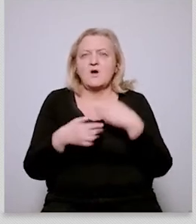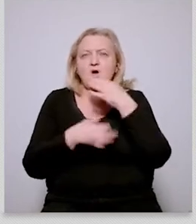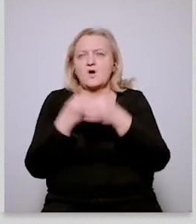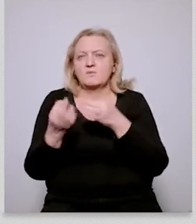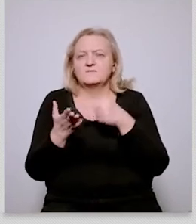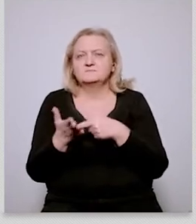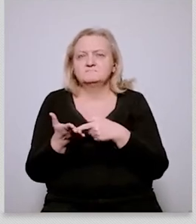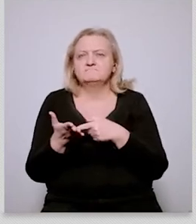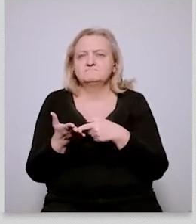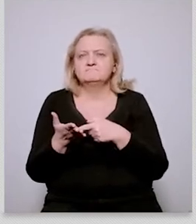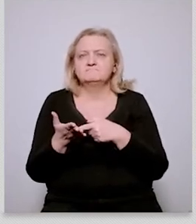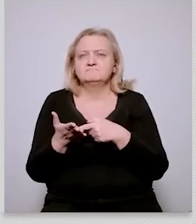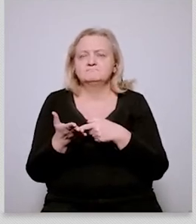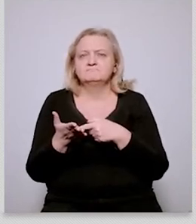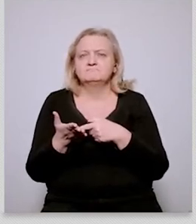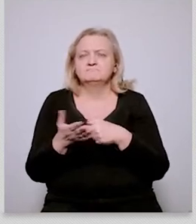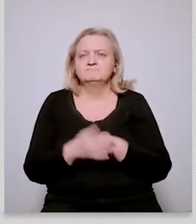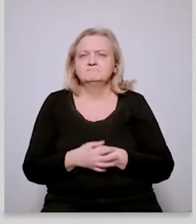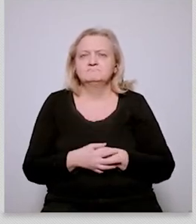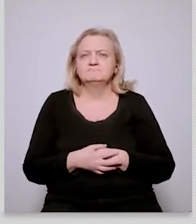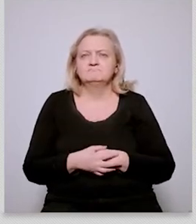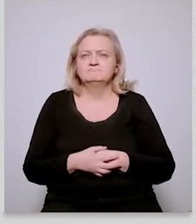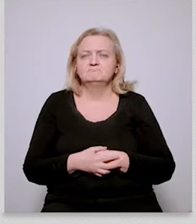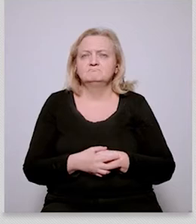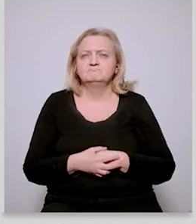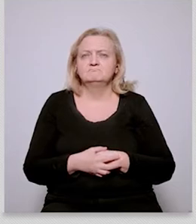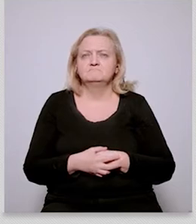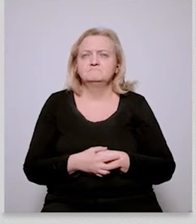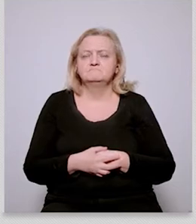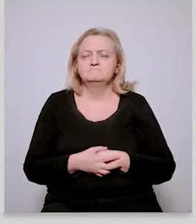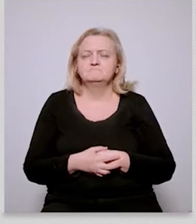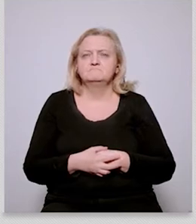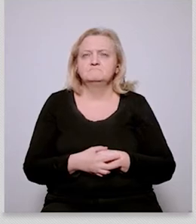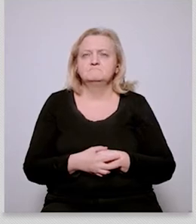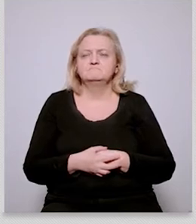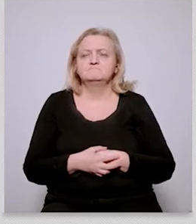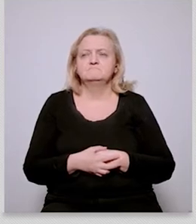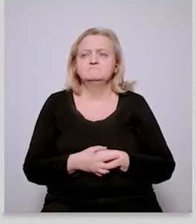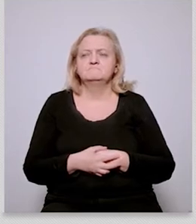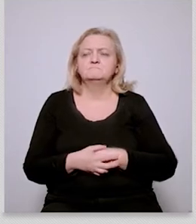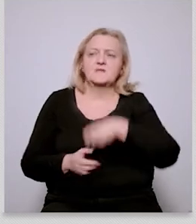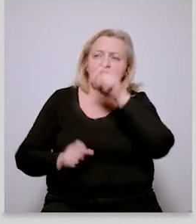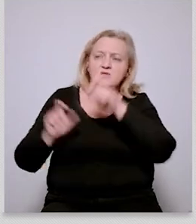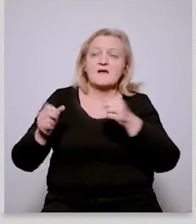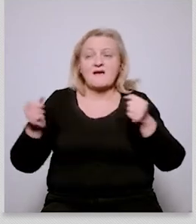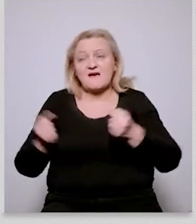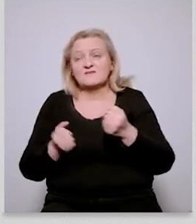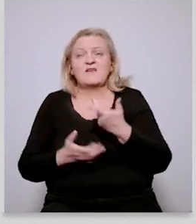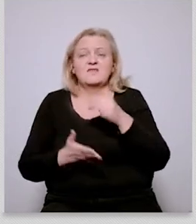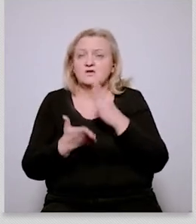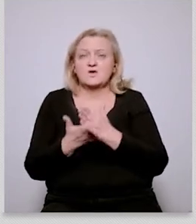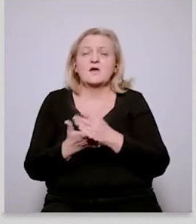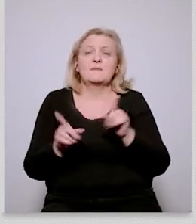society who aren't never who aren't even activists who are simply you know uh open to discussion and interested in the topic